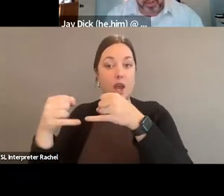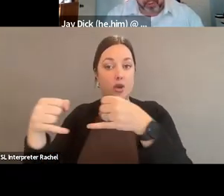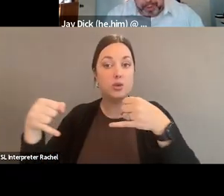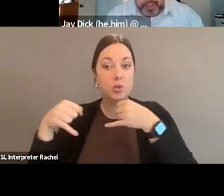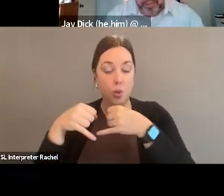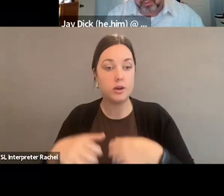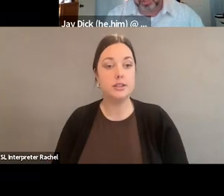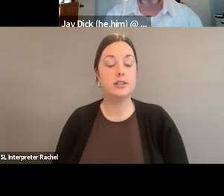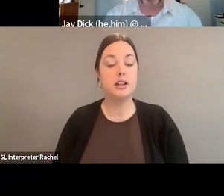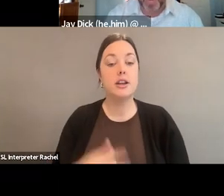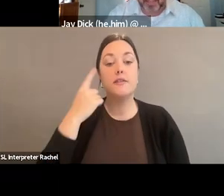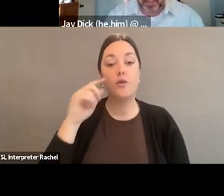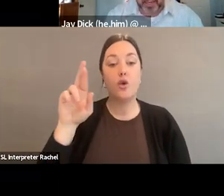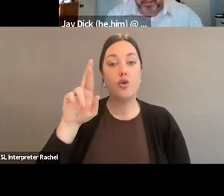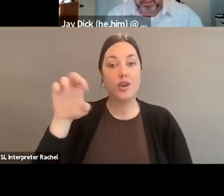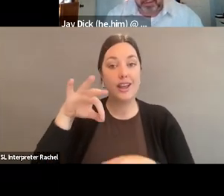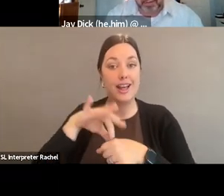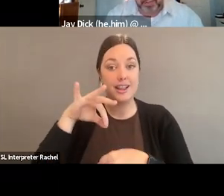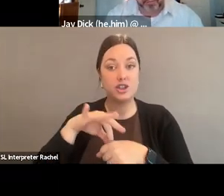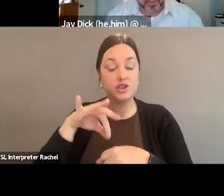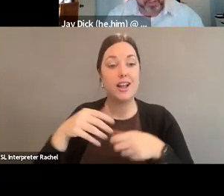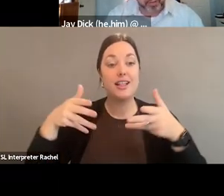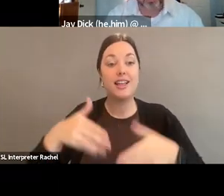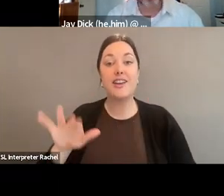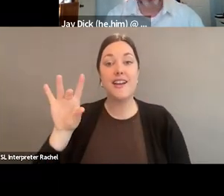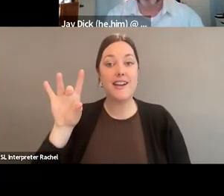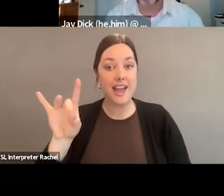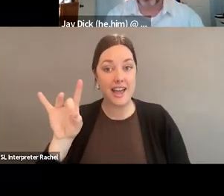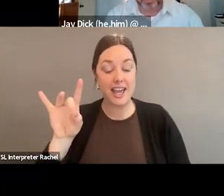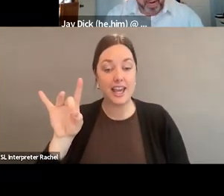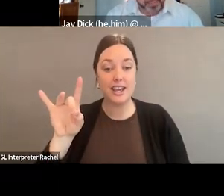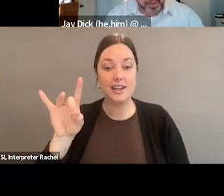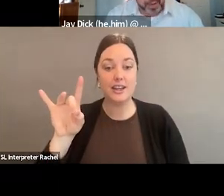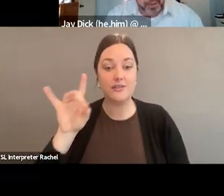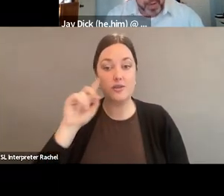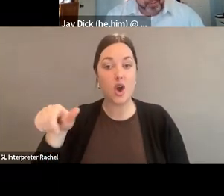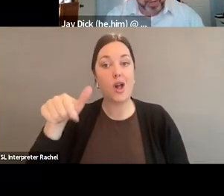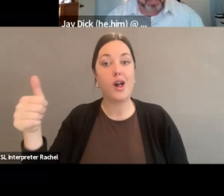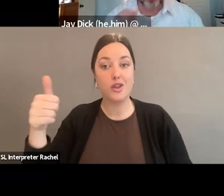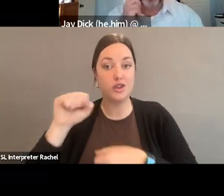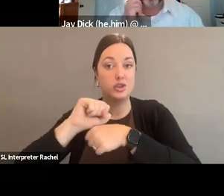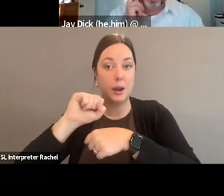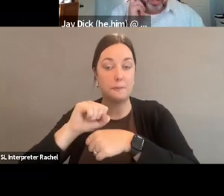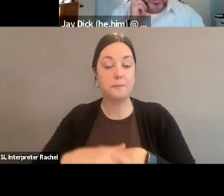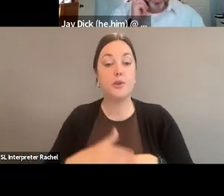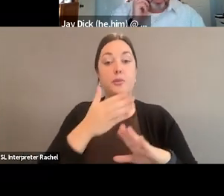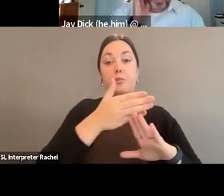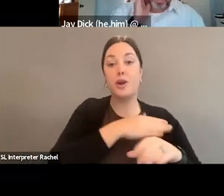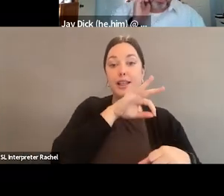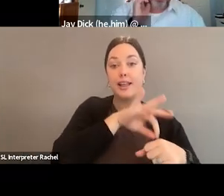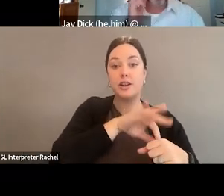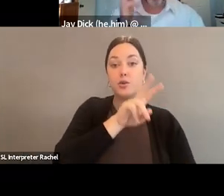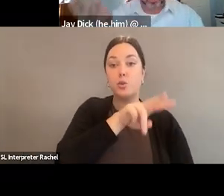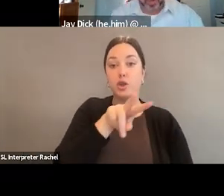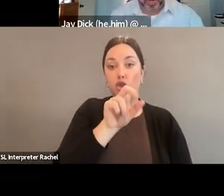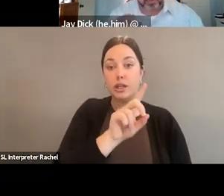for re-election, which left eight, leaving for another job out there. Pre-election, had 22 Democratic